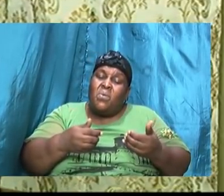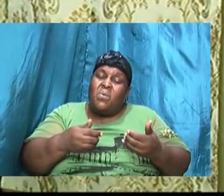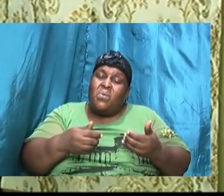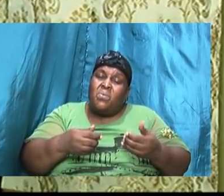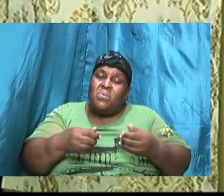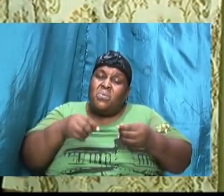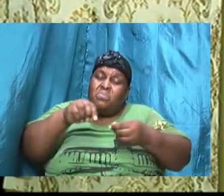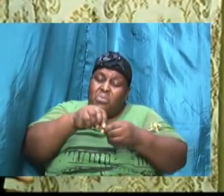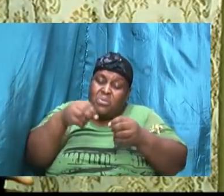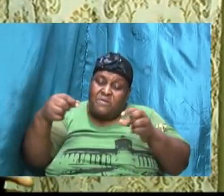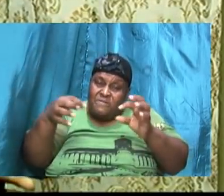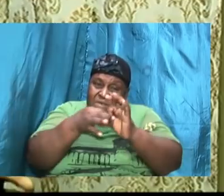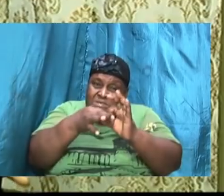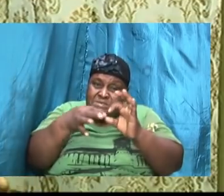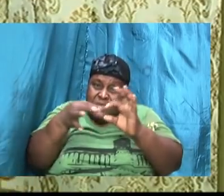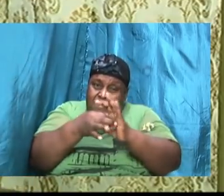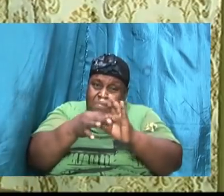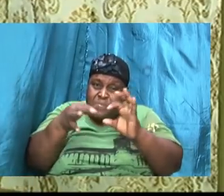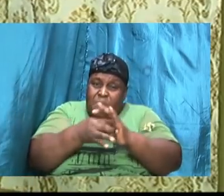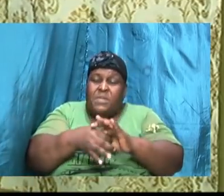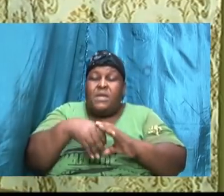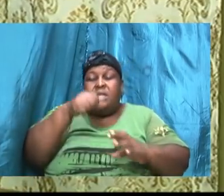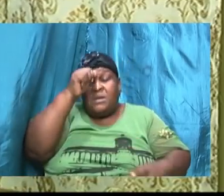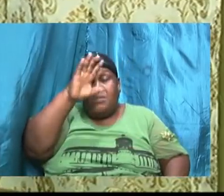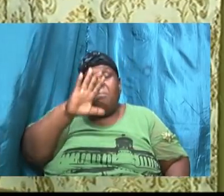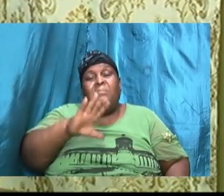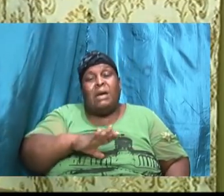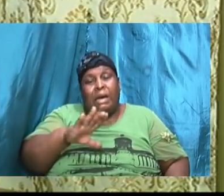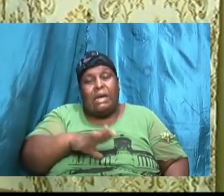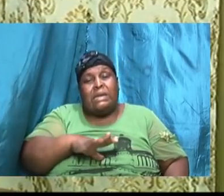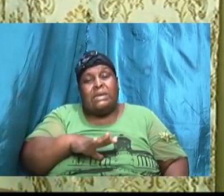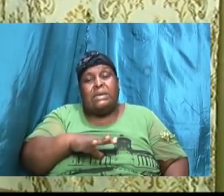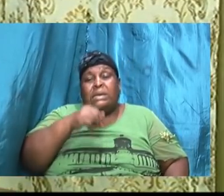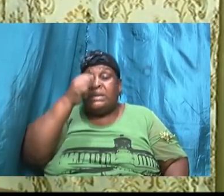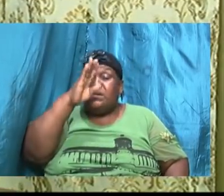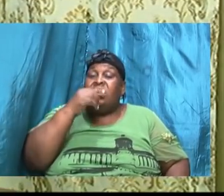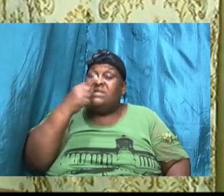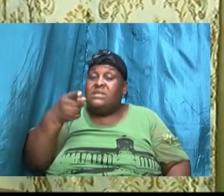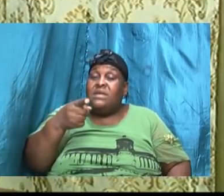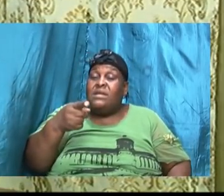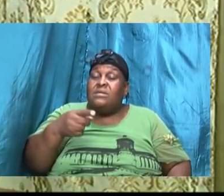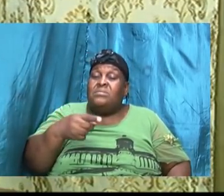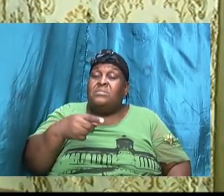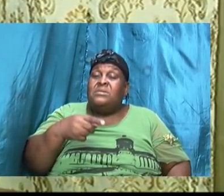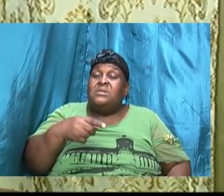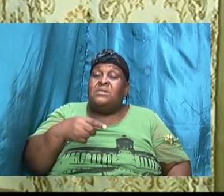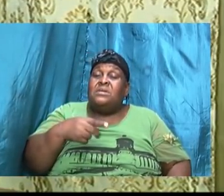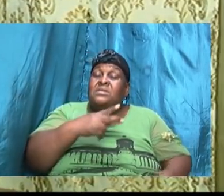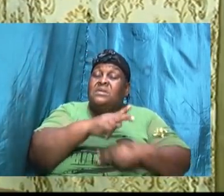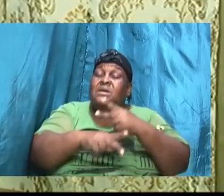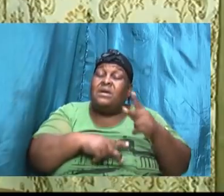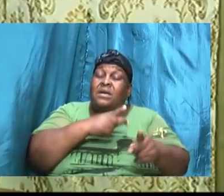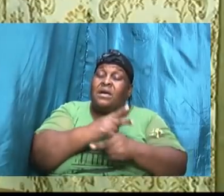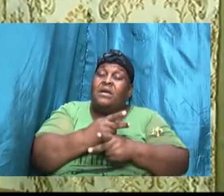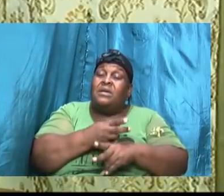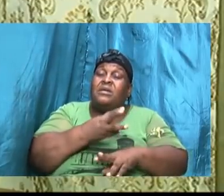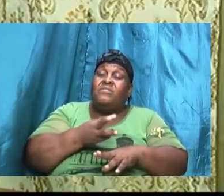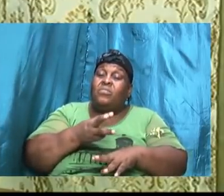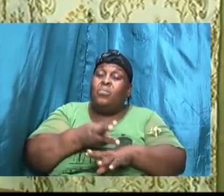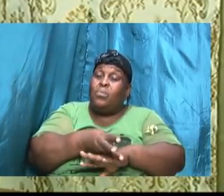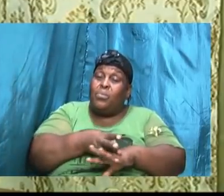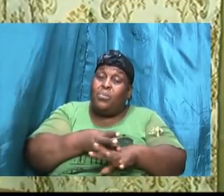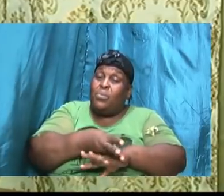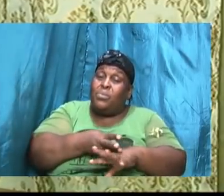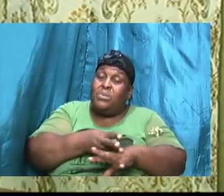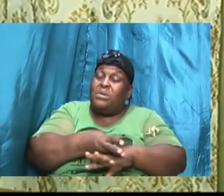expert at furniture making God even telling the type of wood that he should choose to do